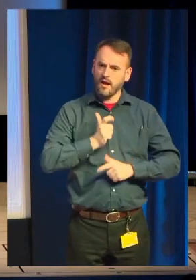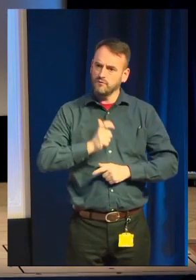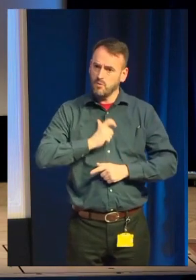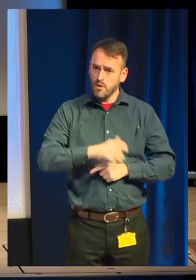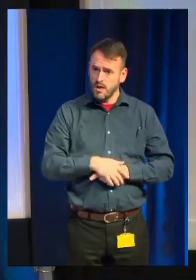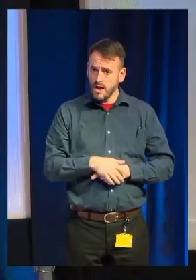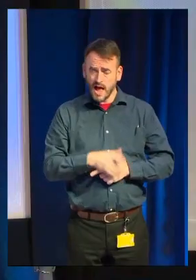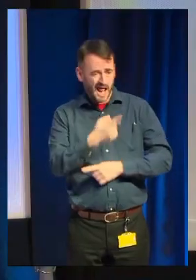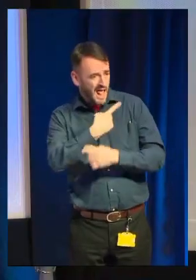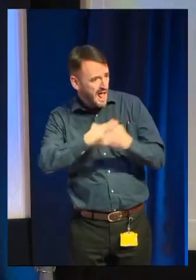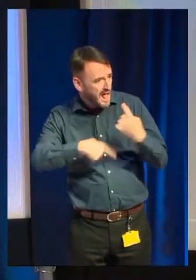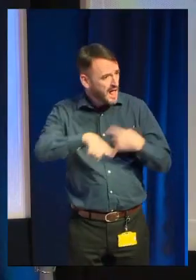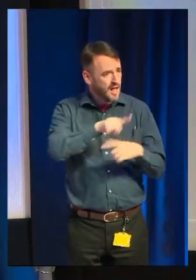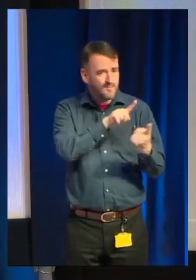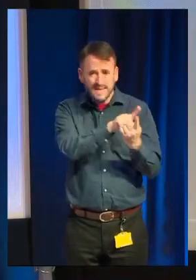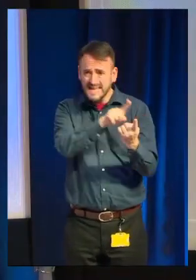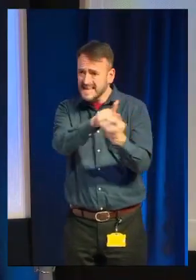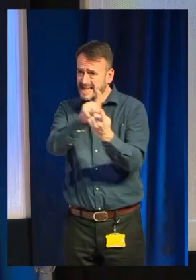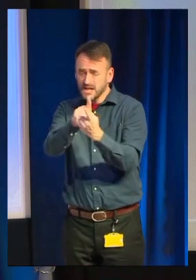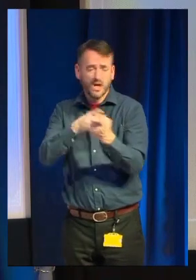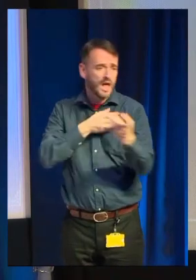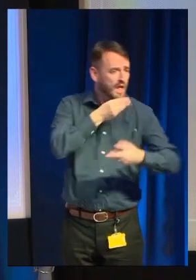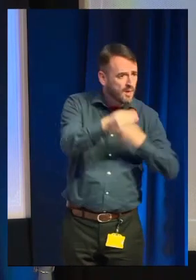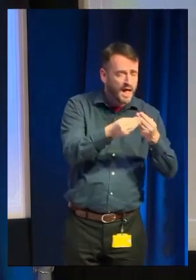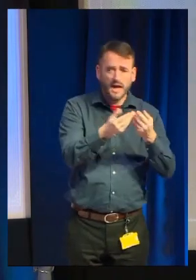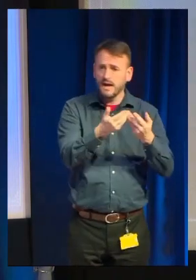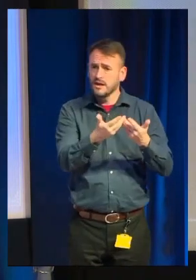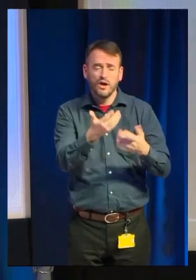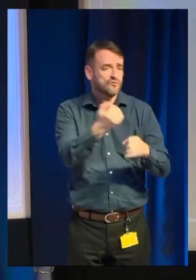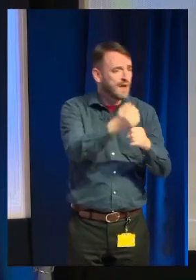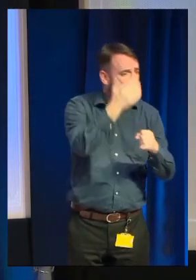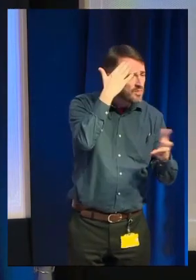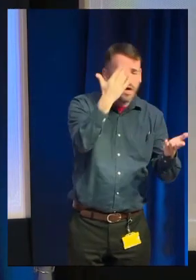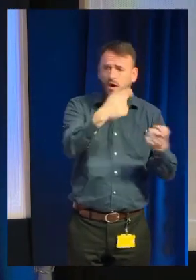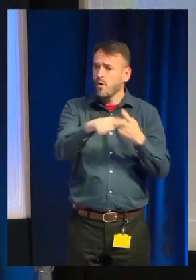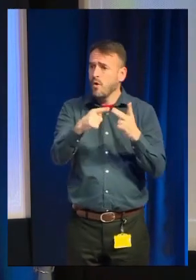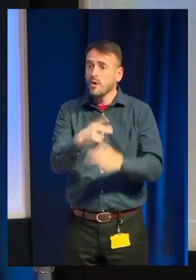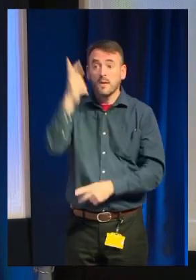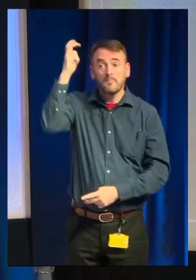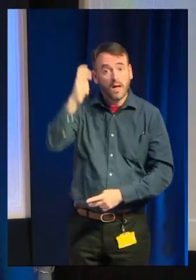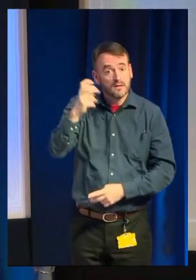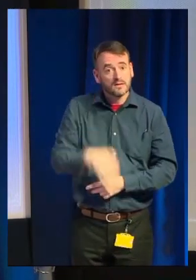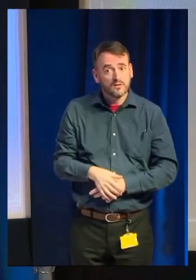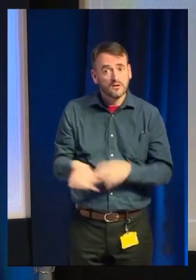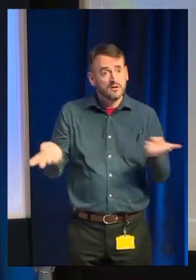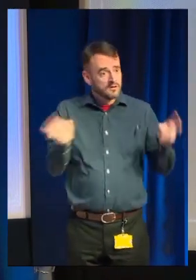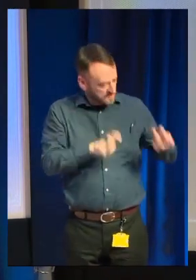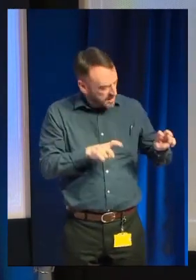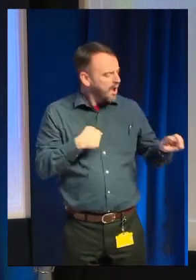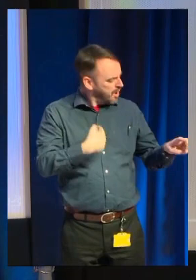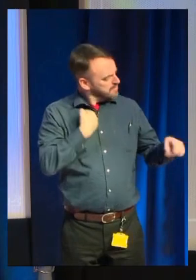Explain it to people on the bus. Practice doing that and getting over the reticence to talk about your own work.